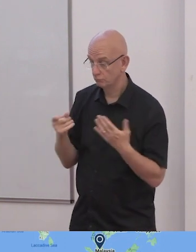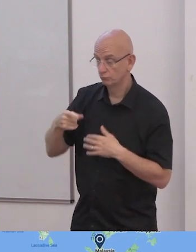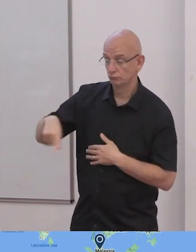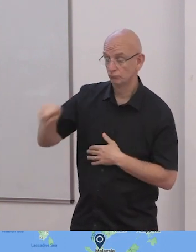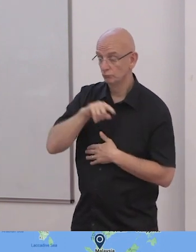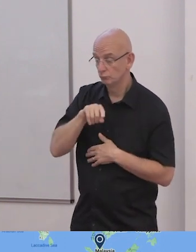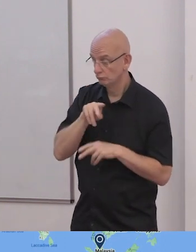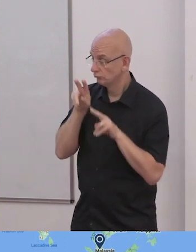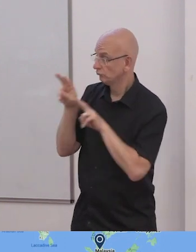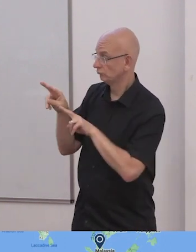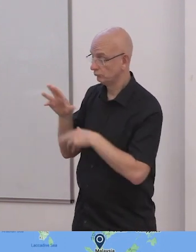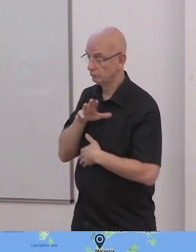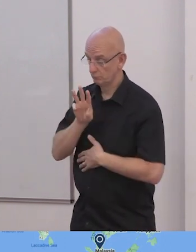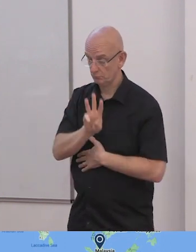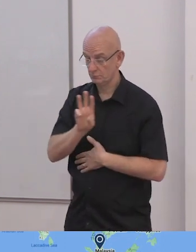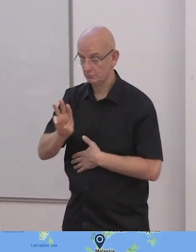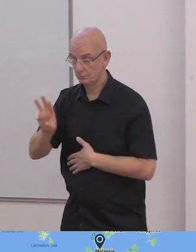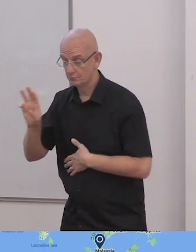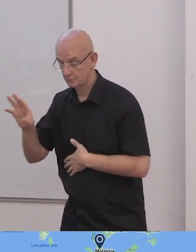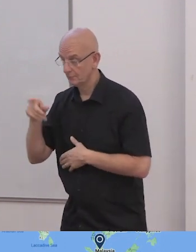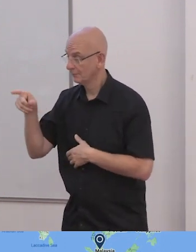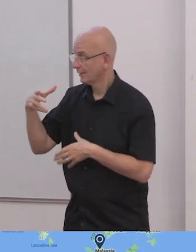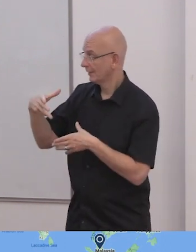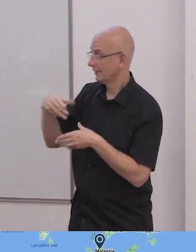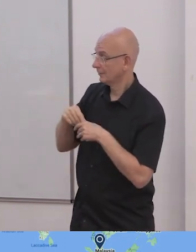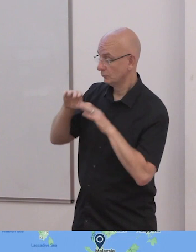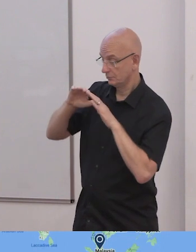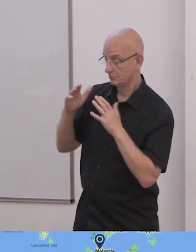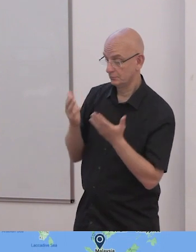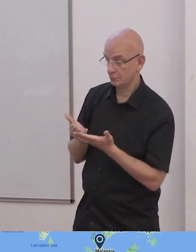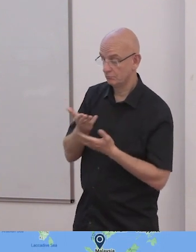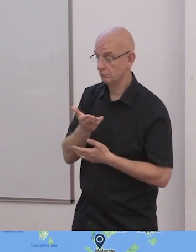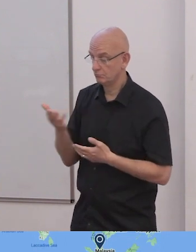can find an interactive map with the list of our member organizations.